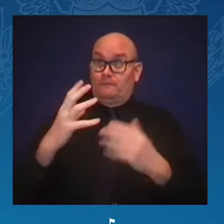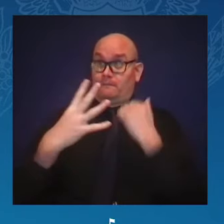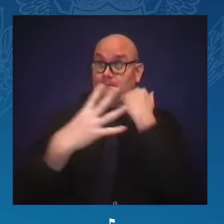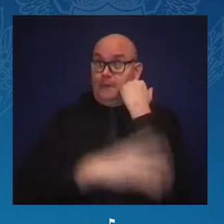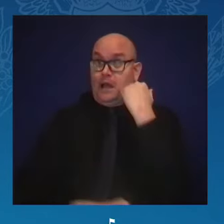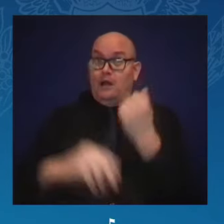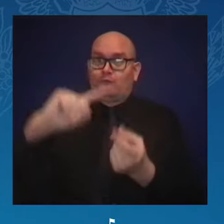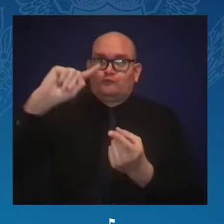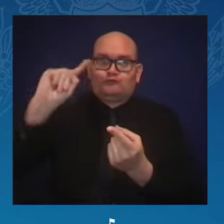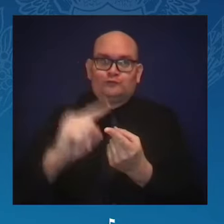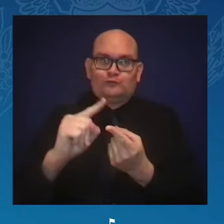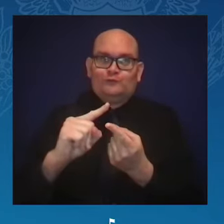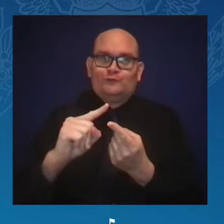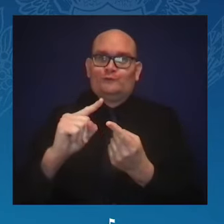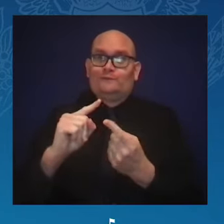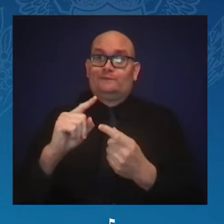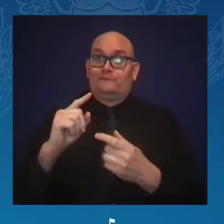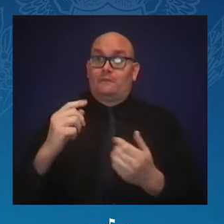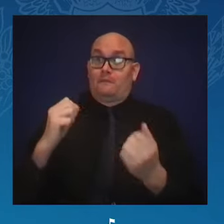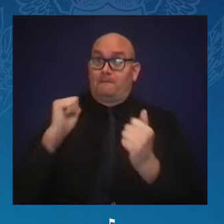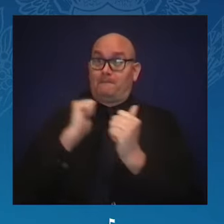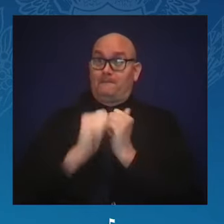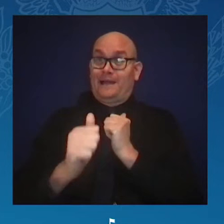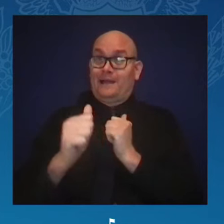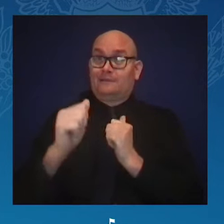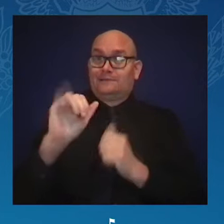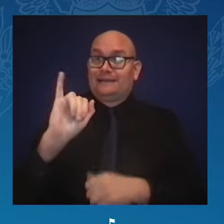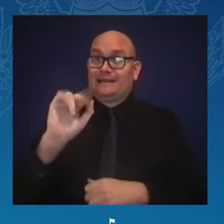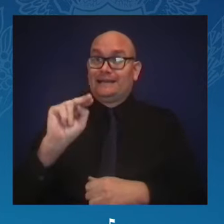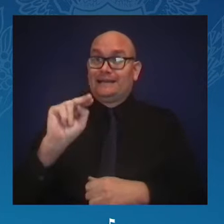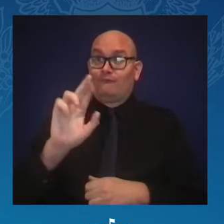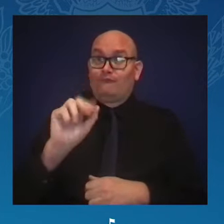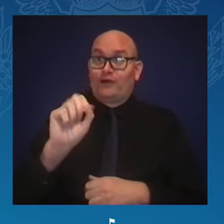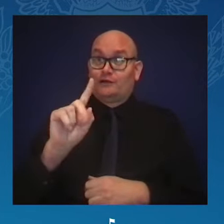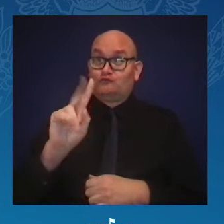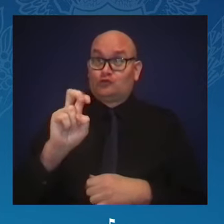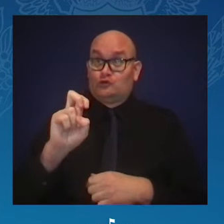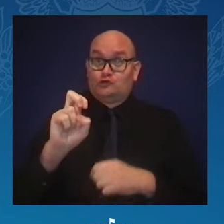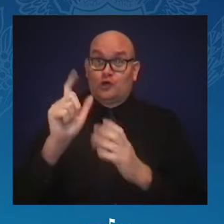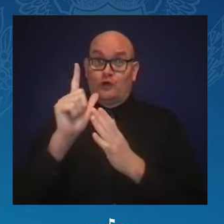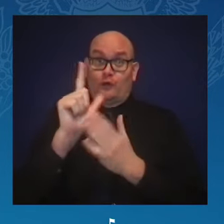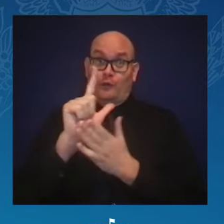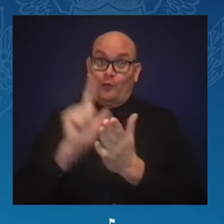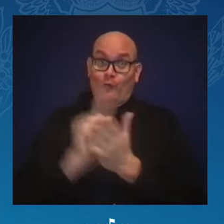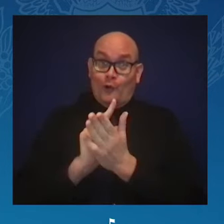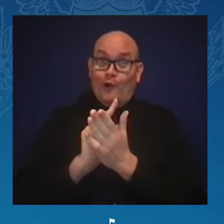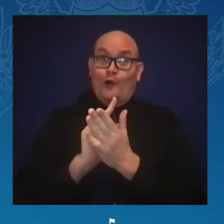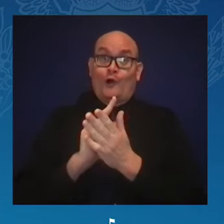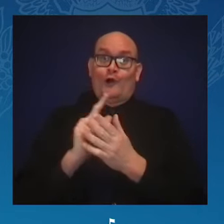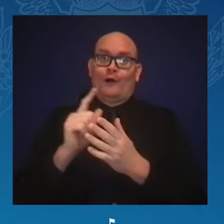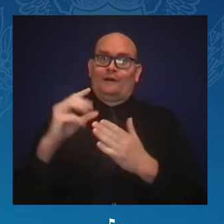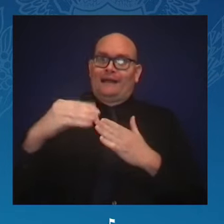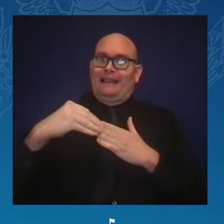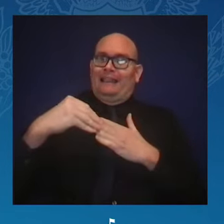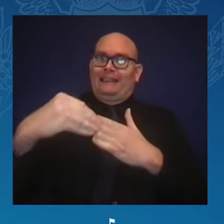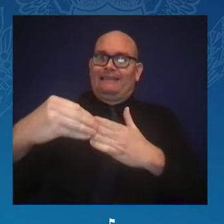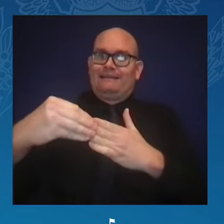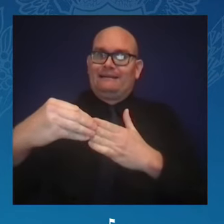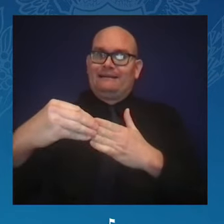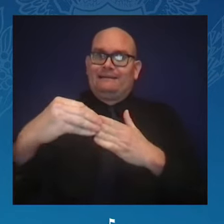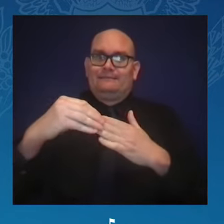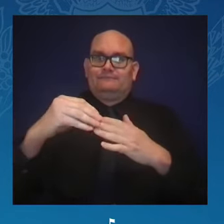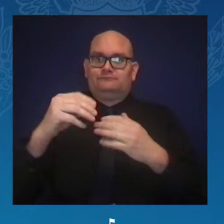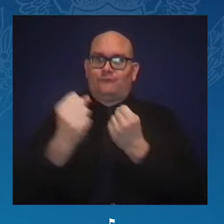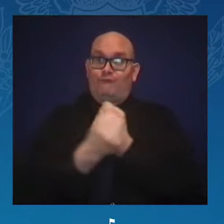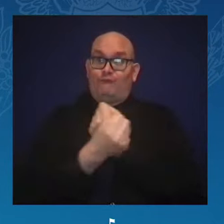leading the Biden administration's efforts in rallying broad coalitions to protect the freedom to vote, expanding